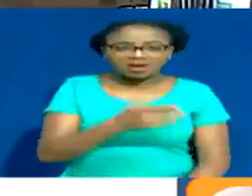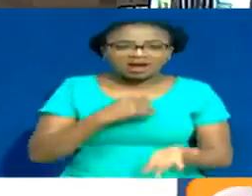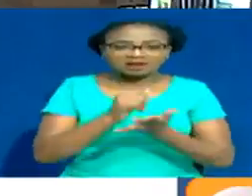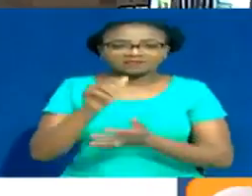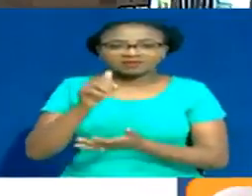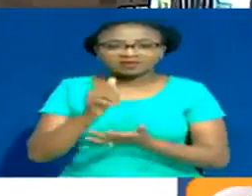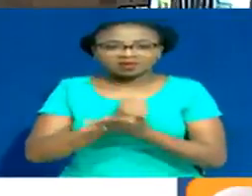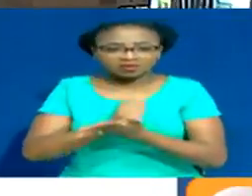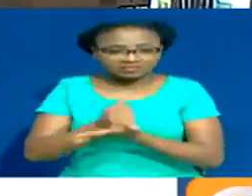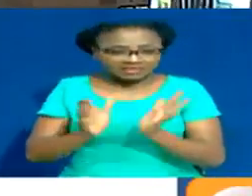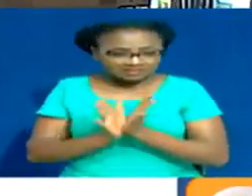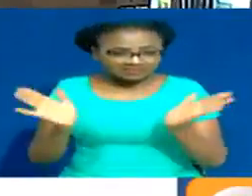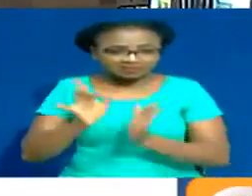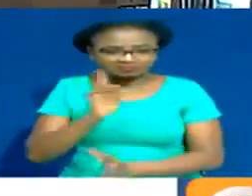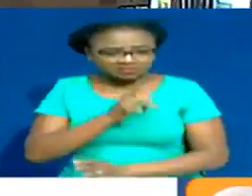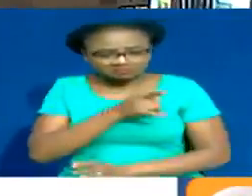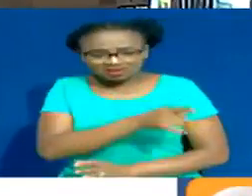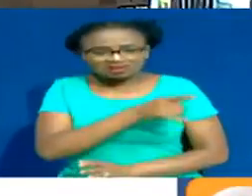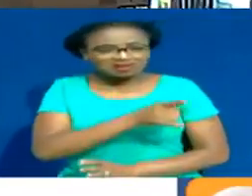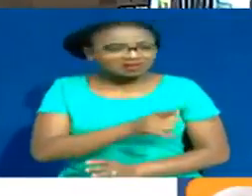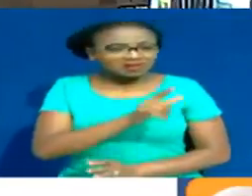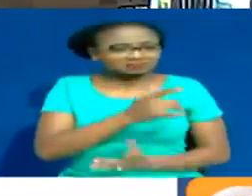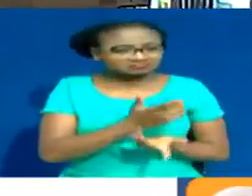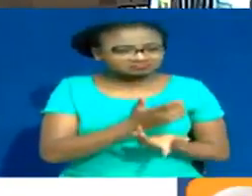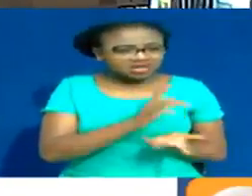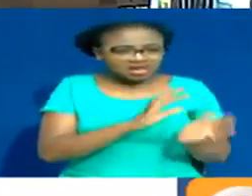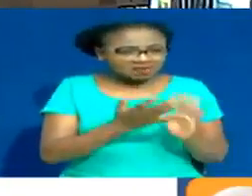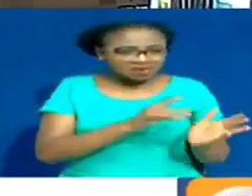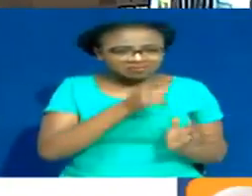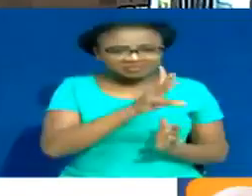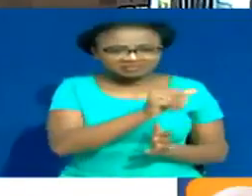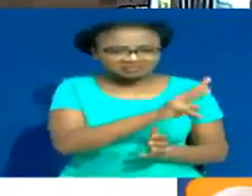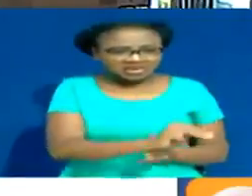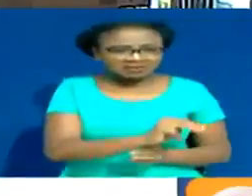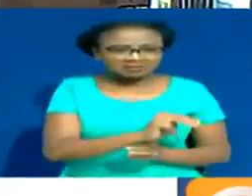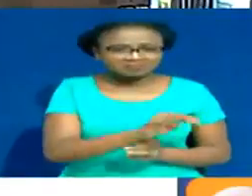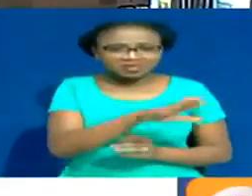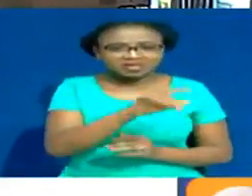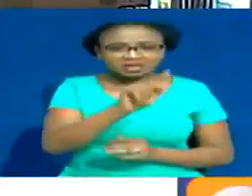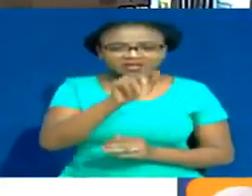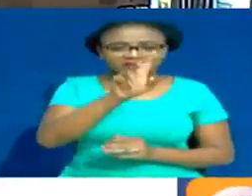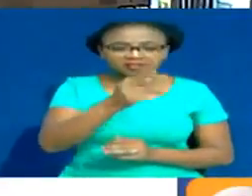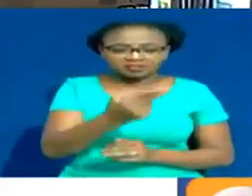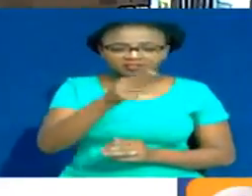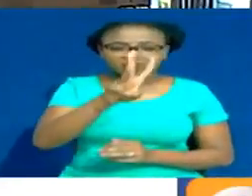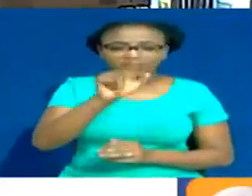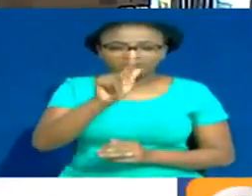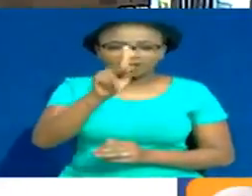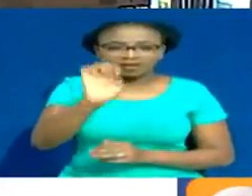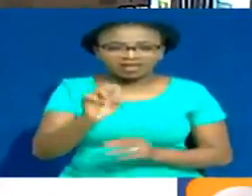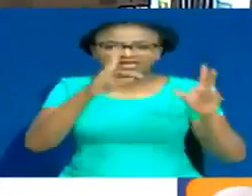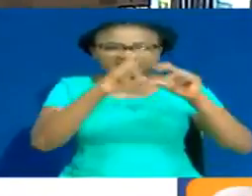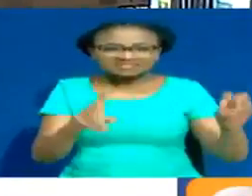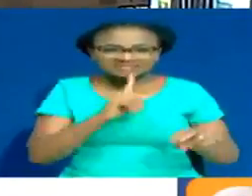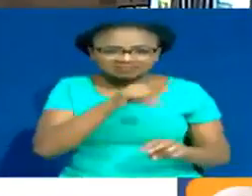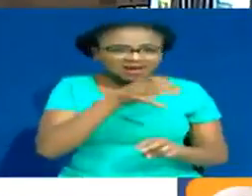The Auditor General is casting doubt over the viability of the multi-billion shilling Thuake Dam after studies suggested that